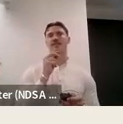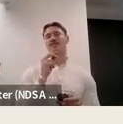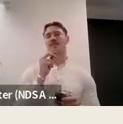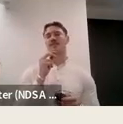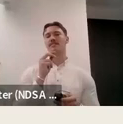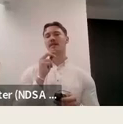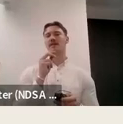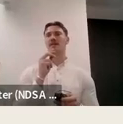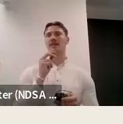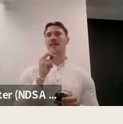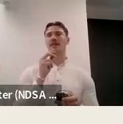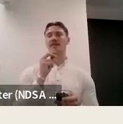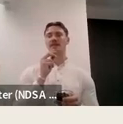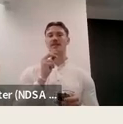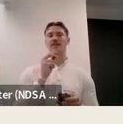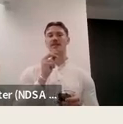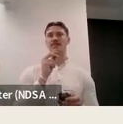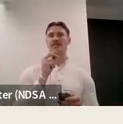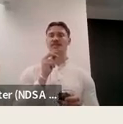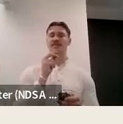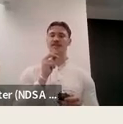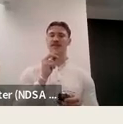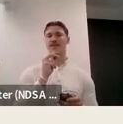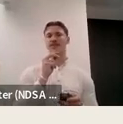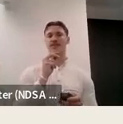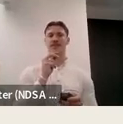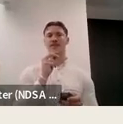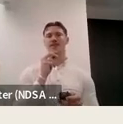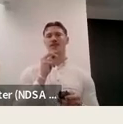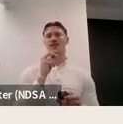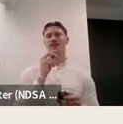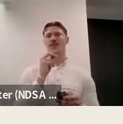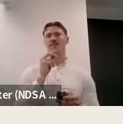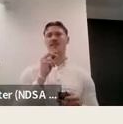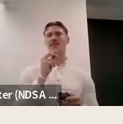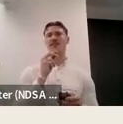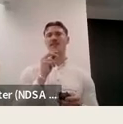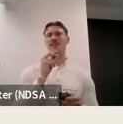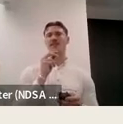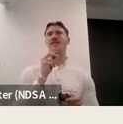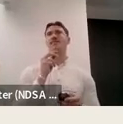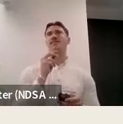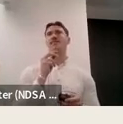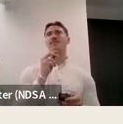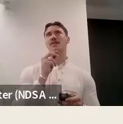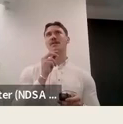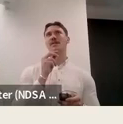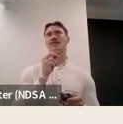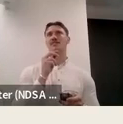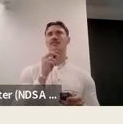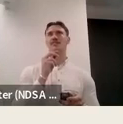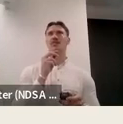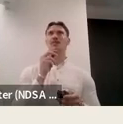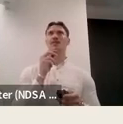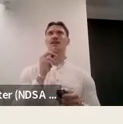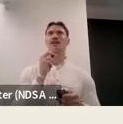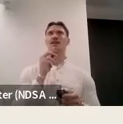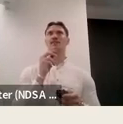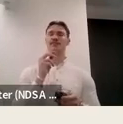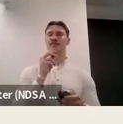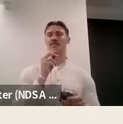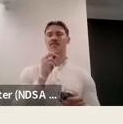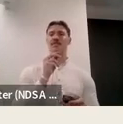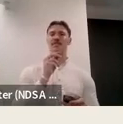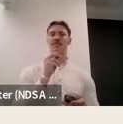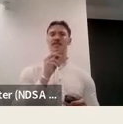of Pastoral Care, which we mentioned earlier in our fishbowl session for those of you who would have been there. So we're in touch on more